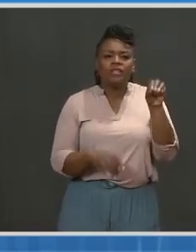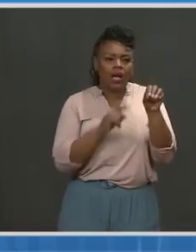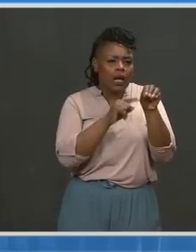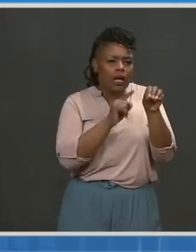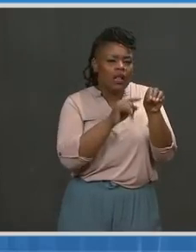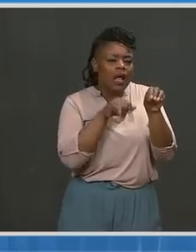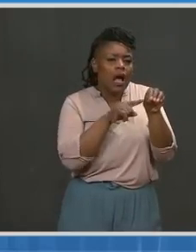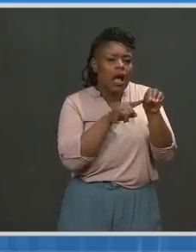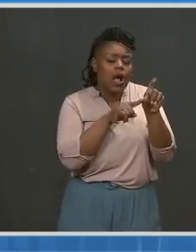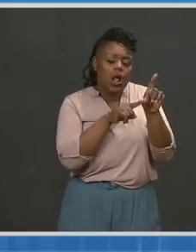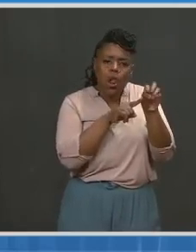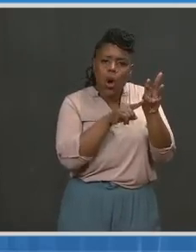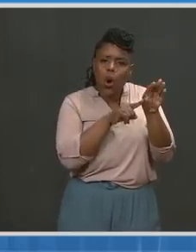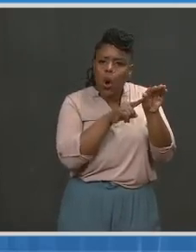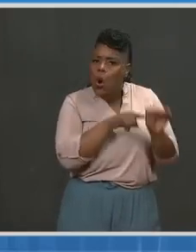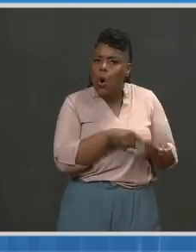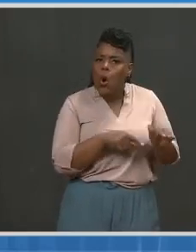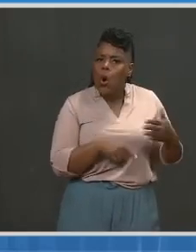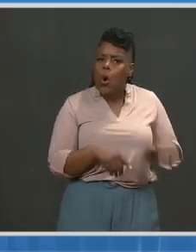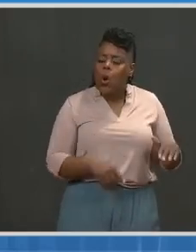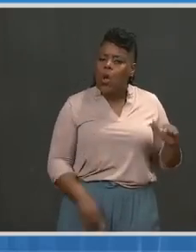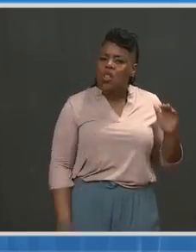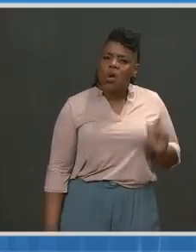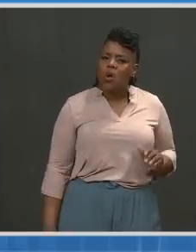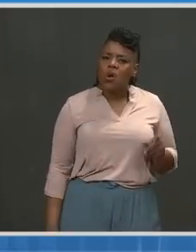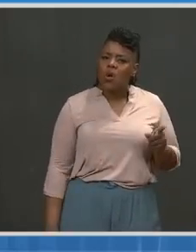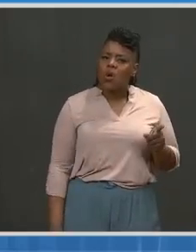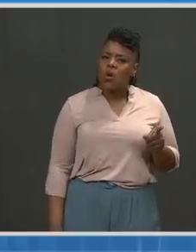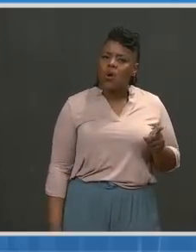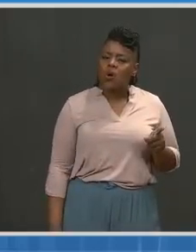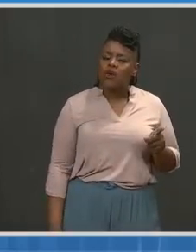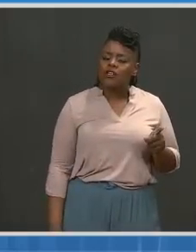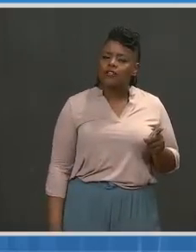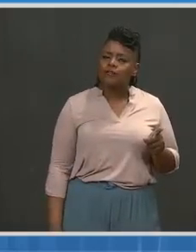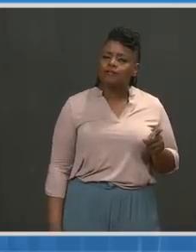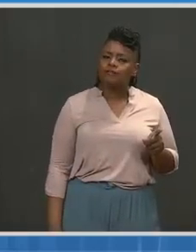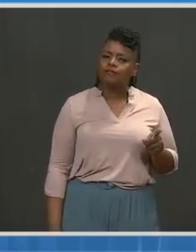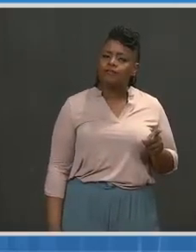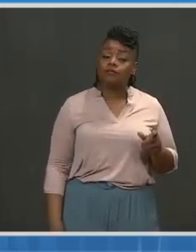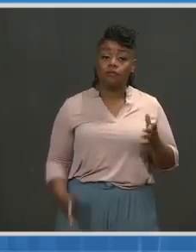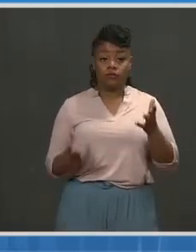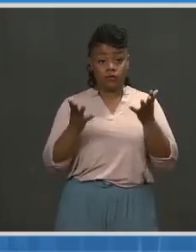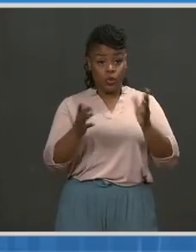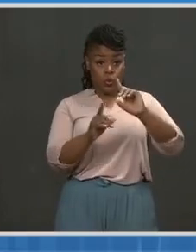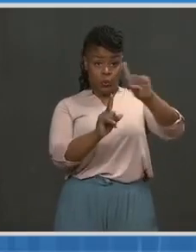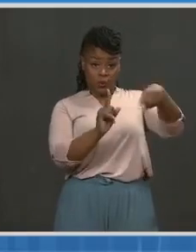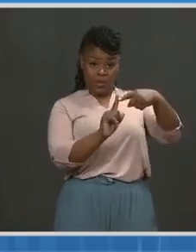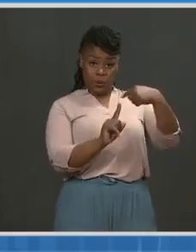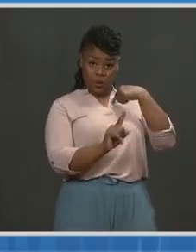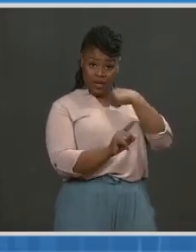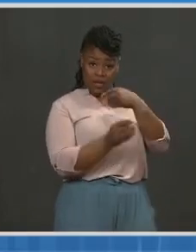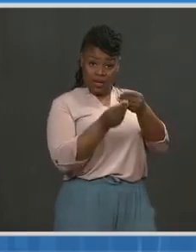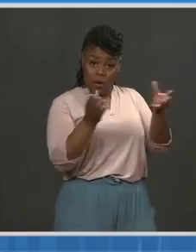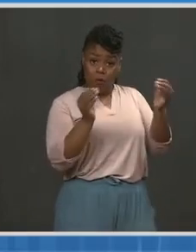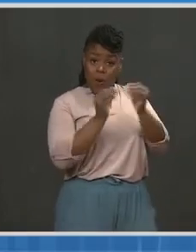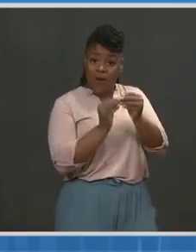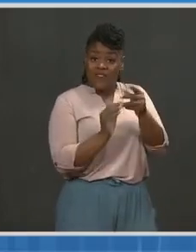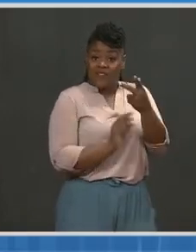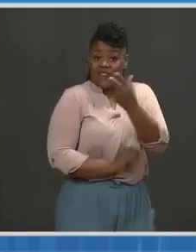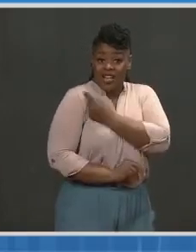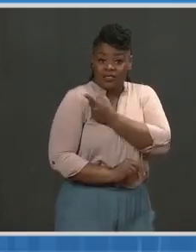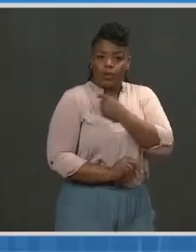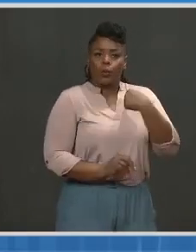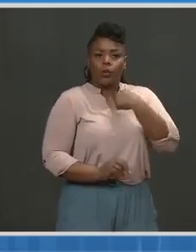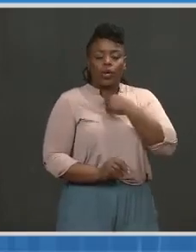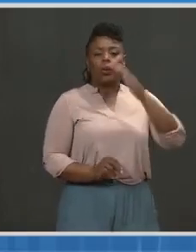That's extremely low. That's where we want to be. When, as a country, we are at that level, we will have turned the